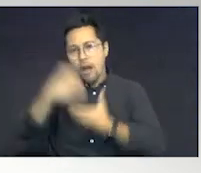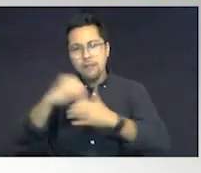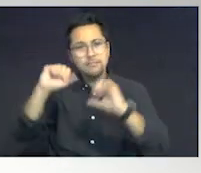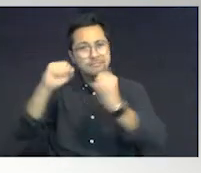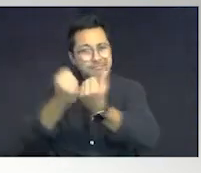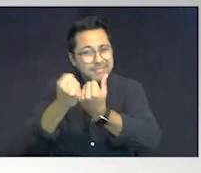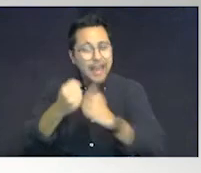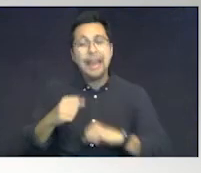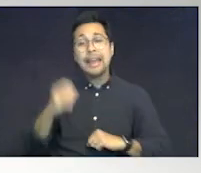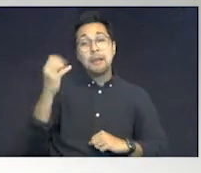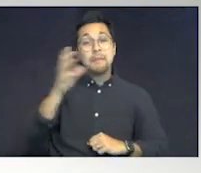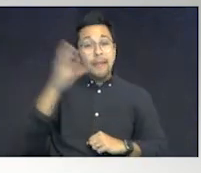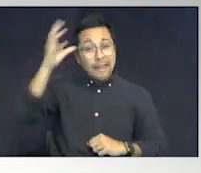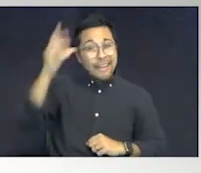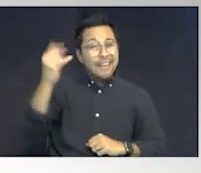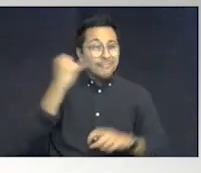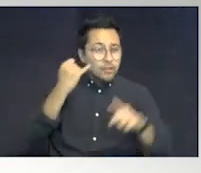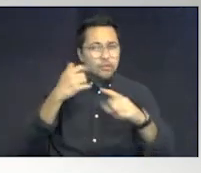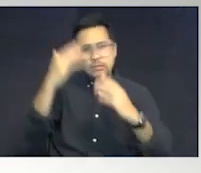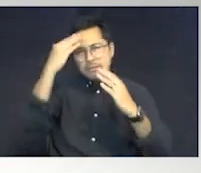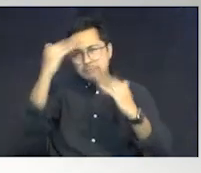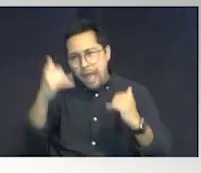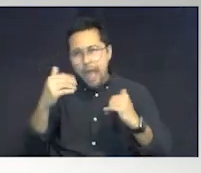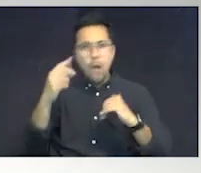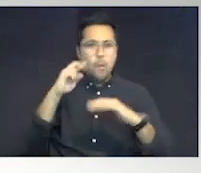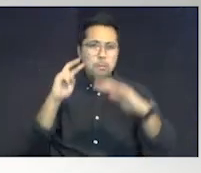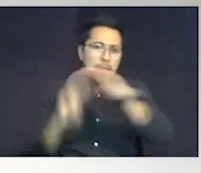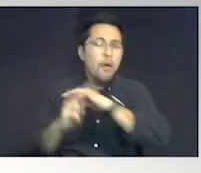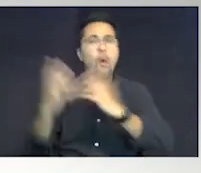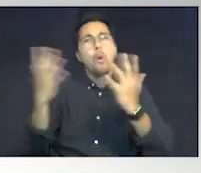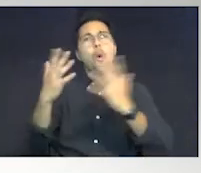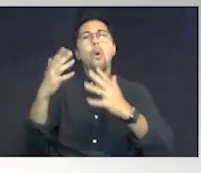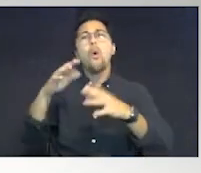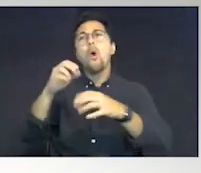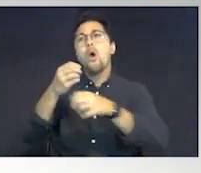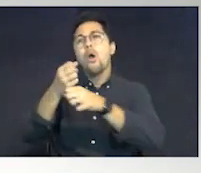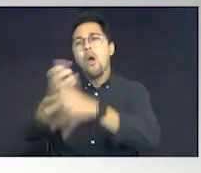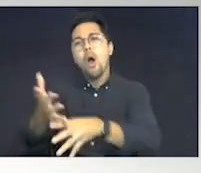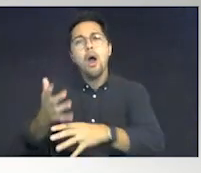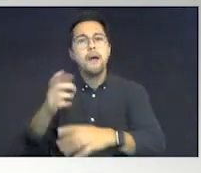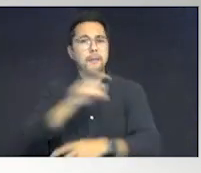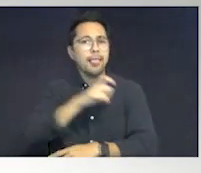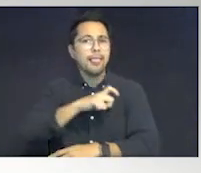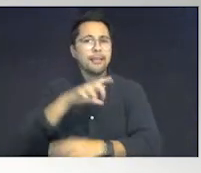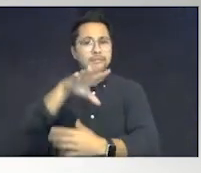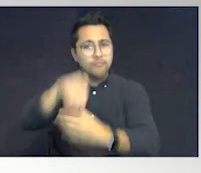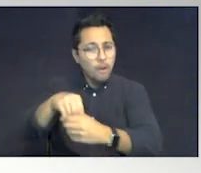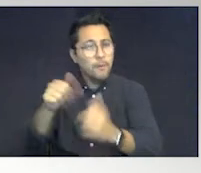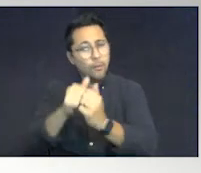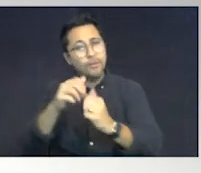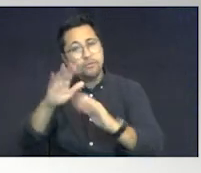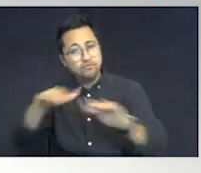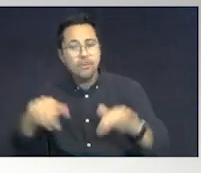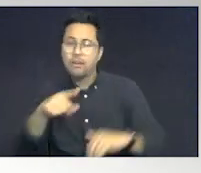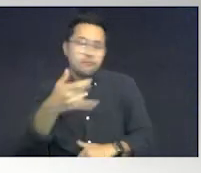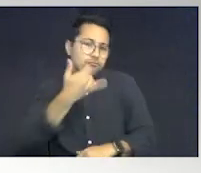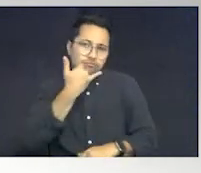can expect or predict what is going to cause police involvement with your child, you are dead wrong.